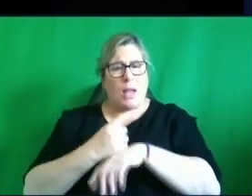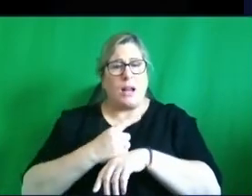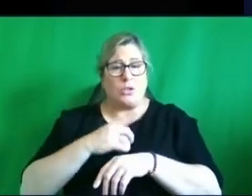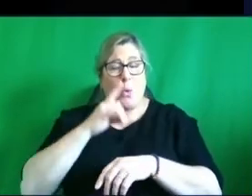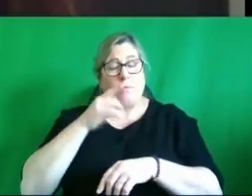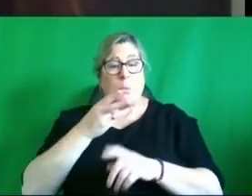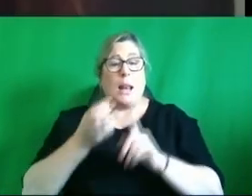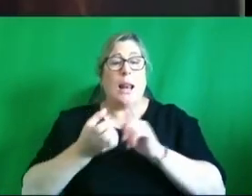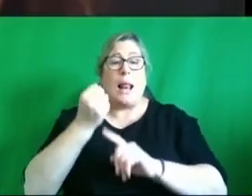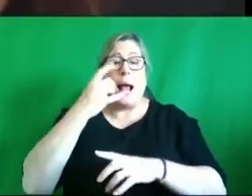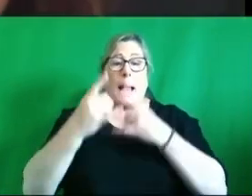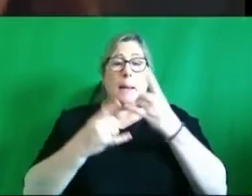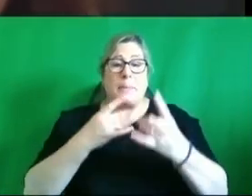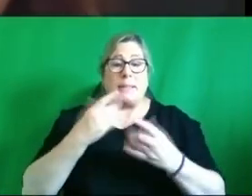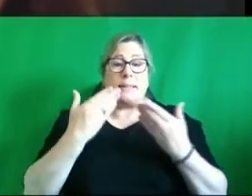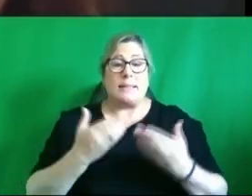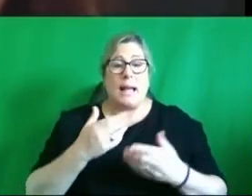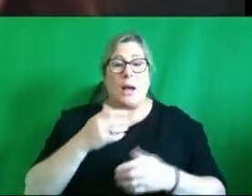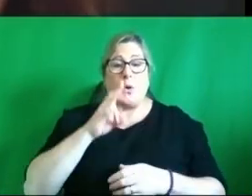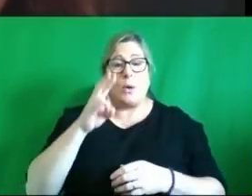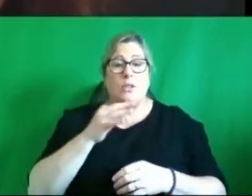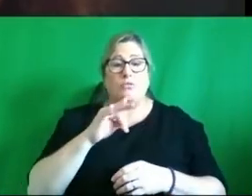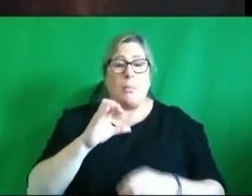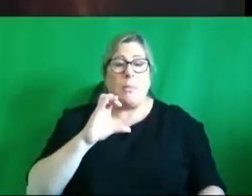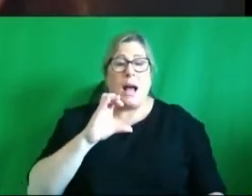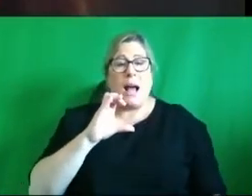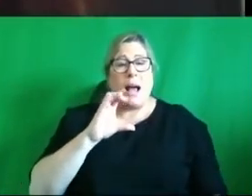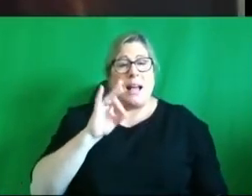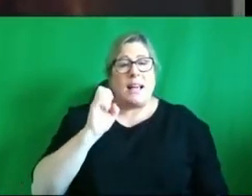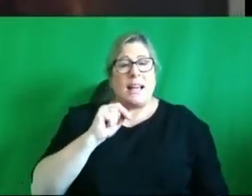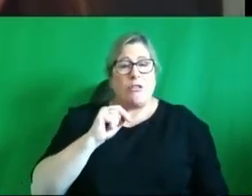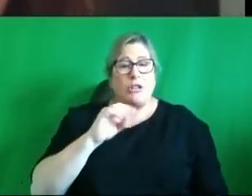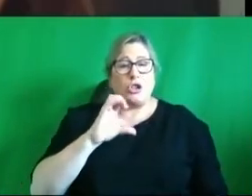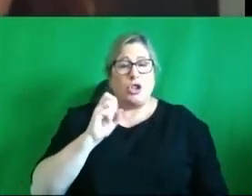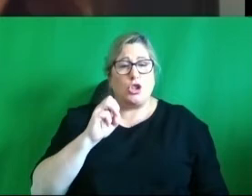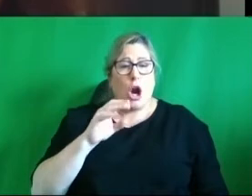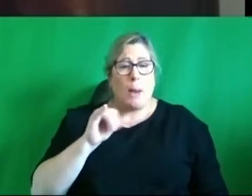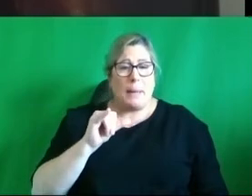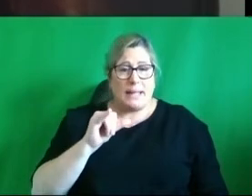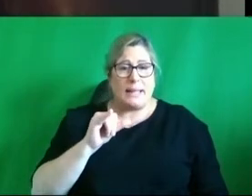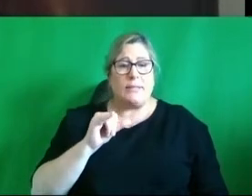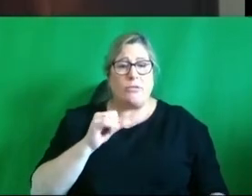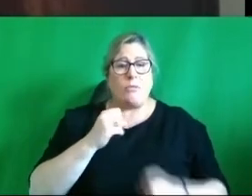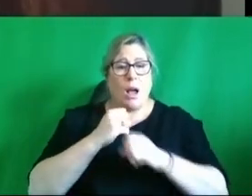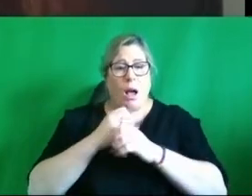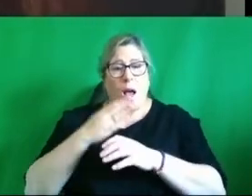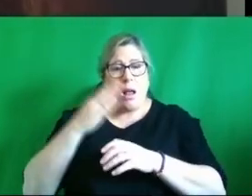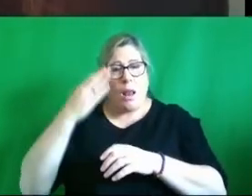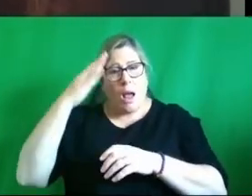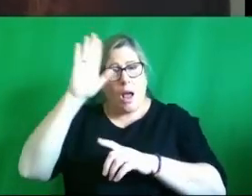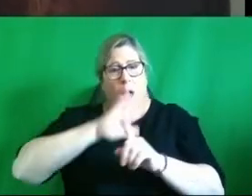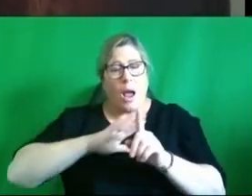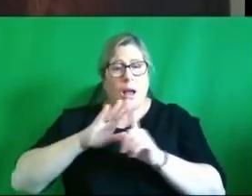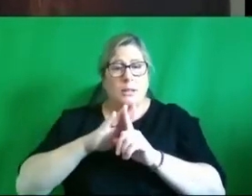we're going to go to a question from karen charnley from the all ireland institute of hospital hospice and palliative care on a very important topic